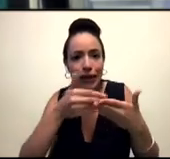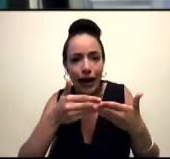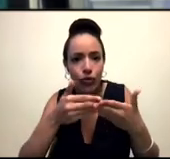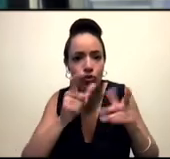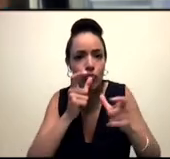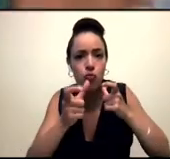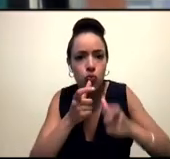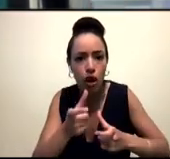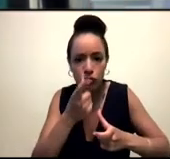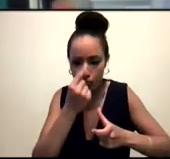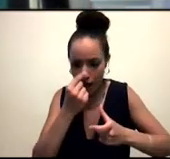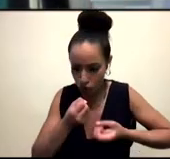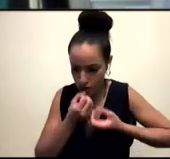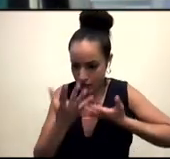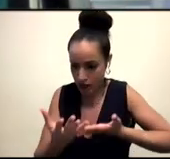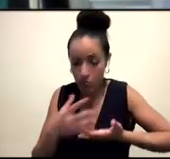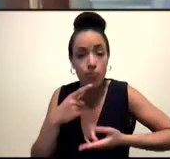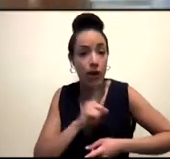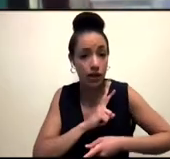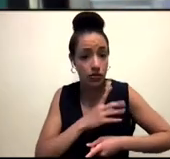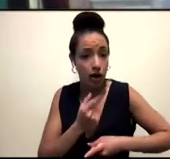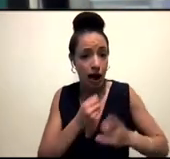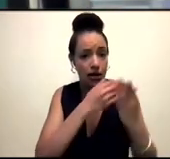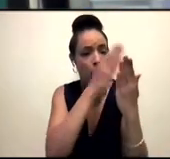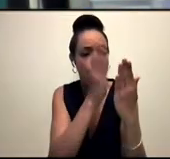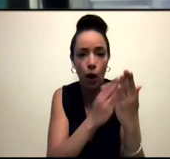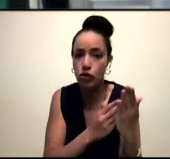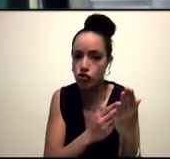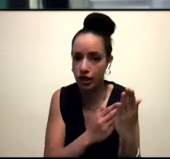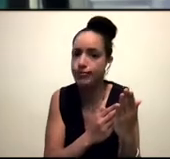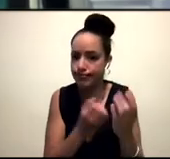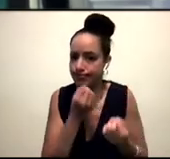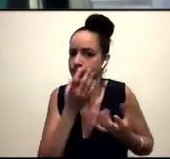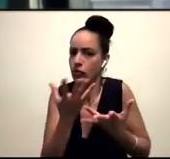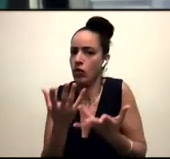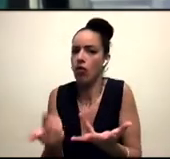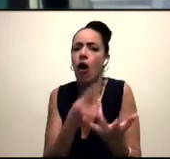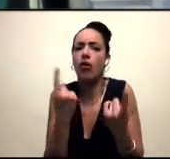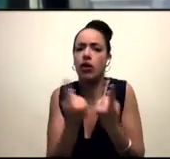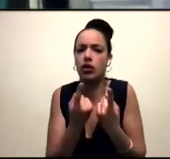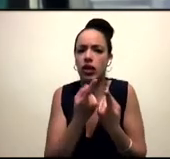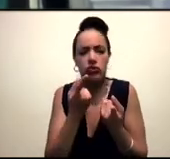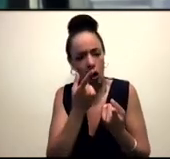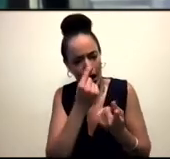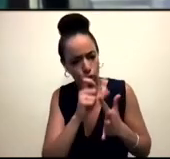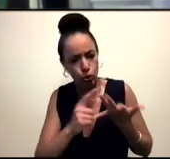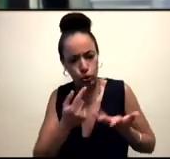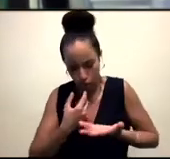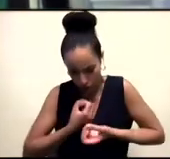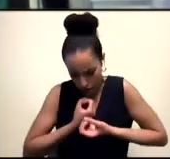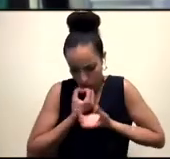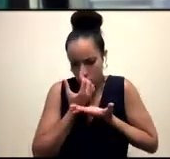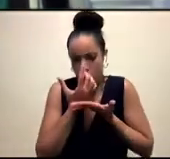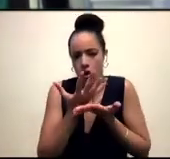poetry as a way of kind of exploring and my own, you know, my own other things that I was doing as a way of exploring. And in that, I found